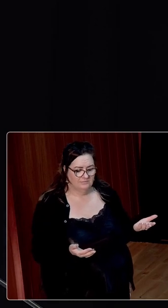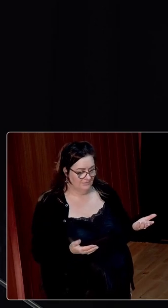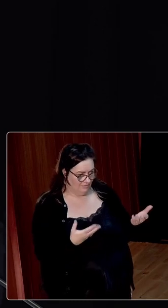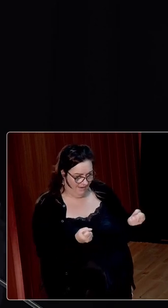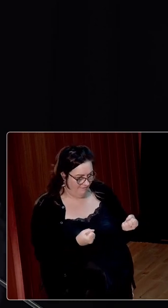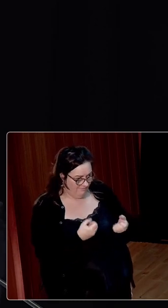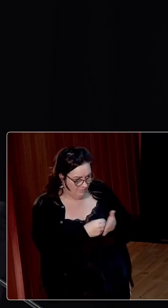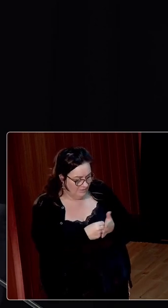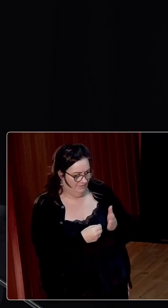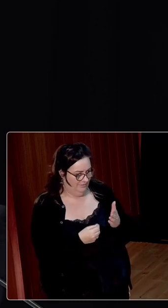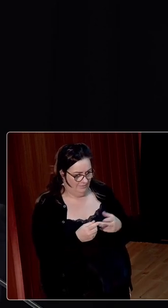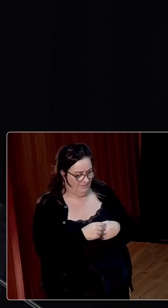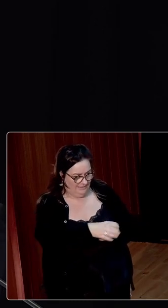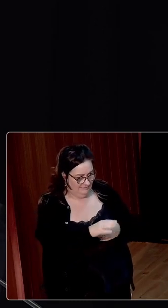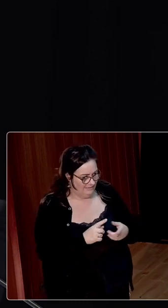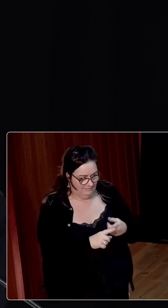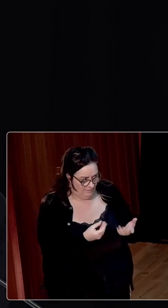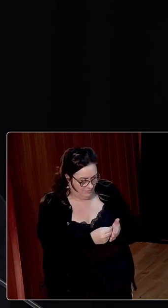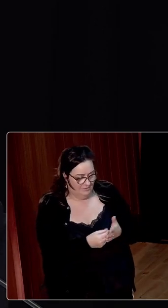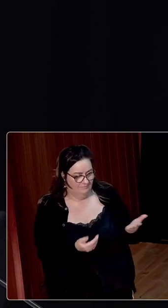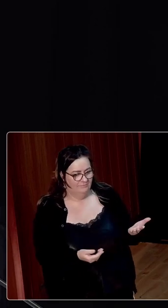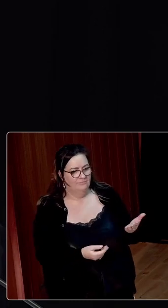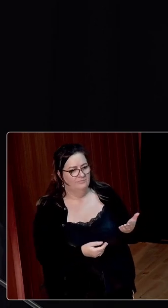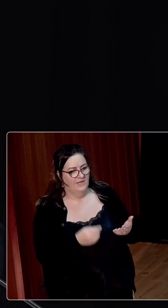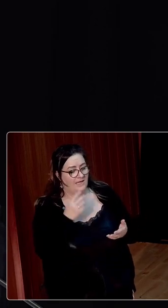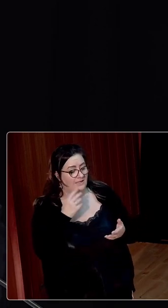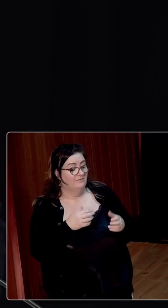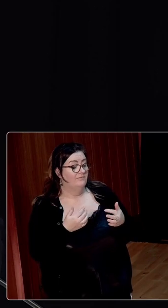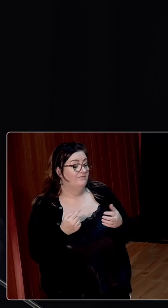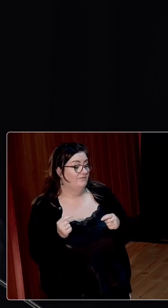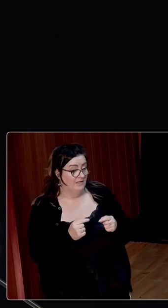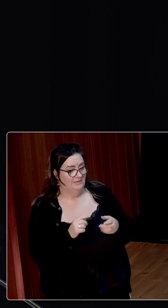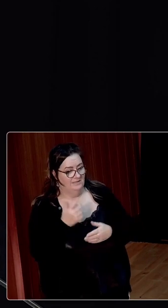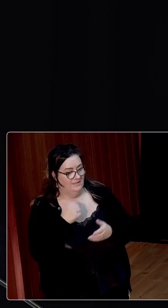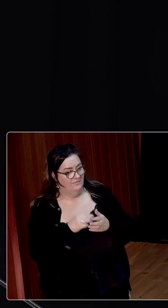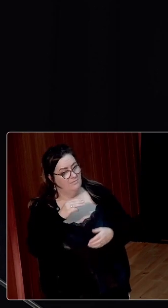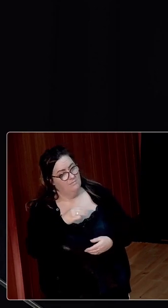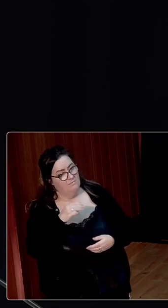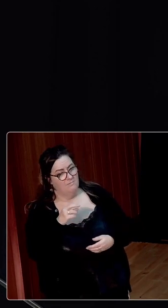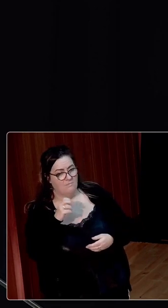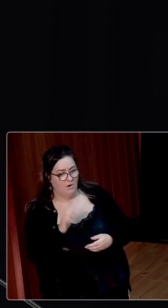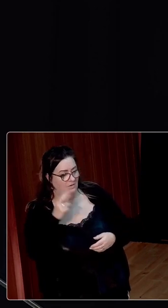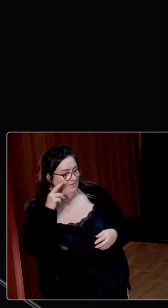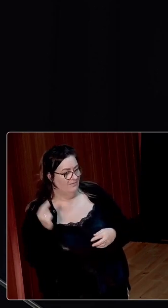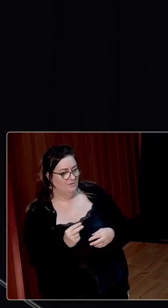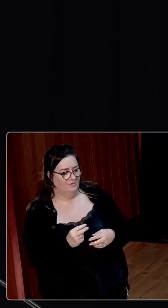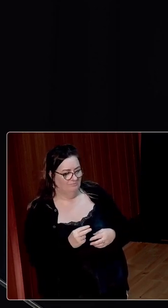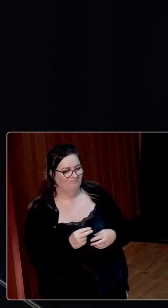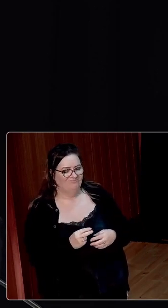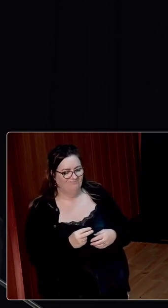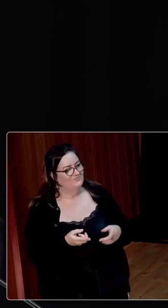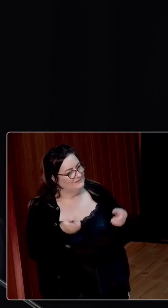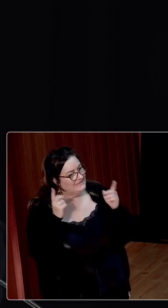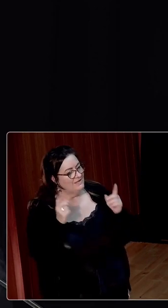didn't have the resources to send them to such schools. And finally, the bishops wrote that from the moral point of view, there was an inherent danger